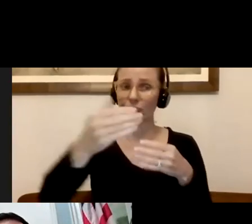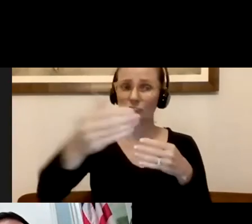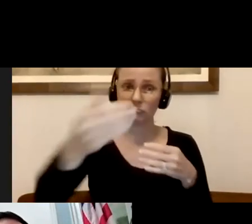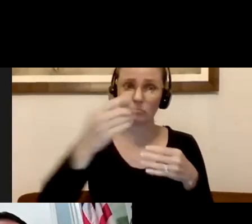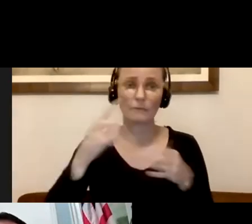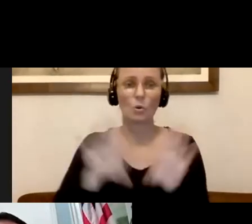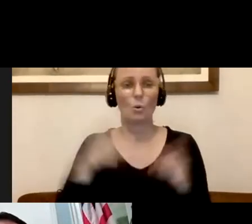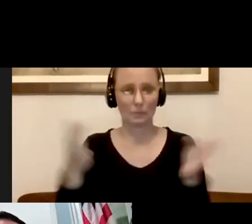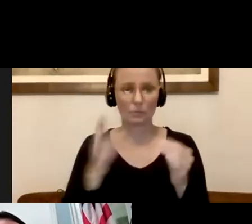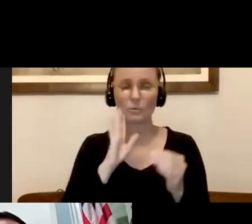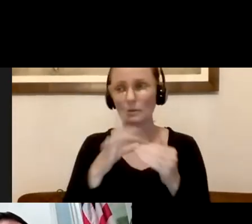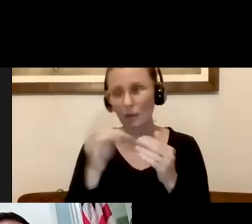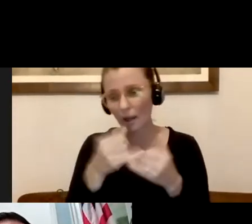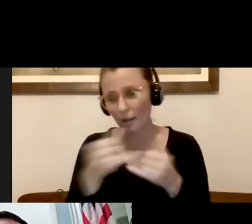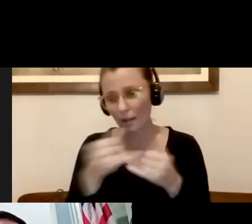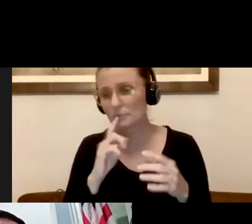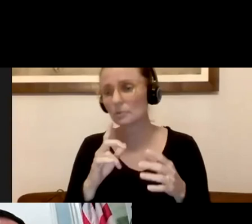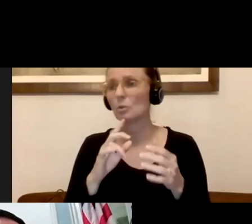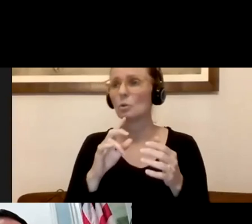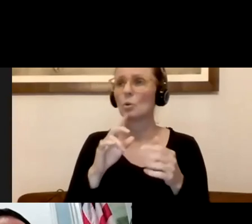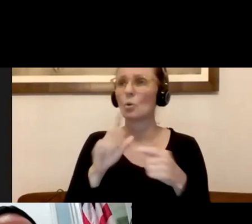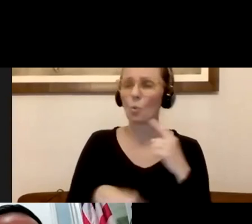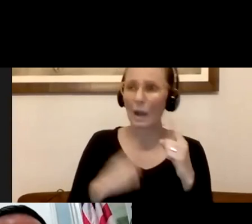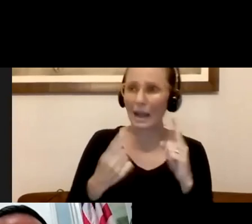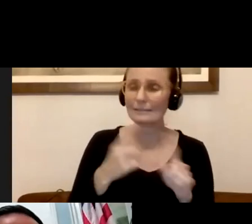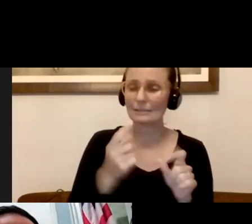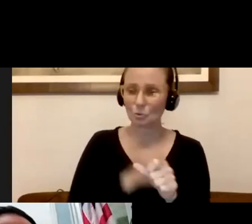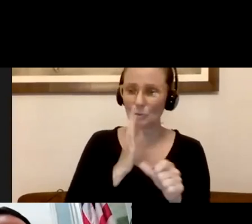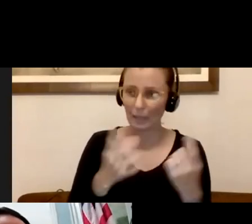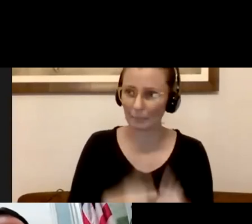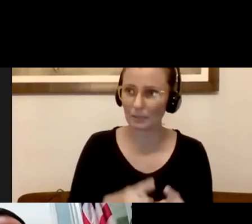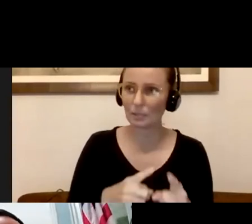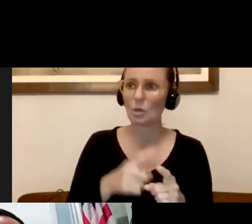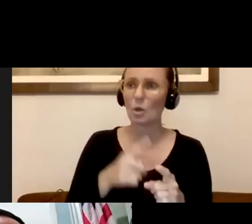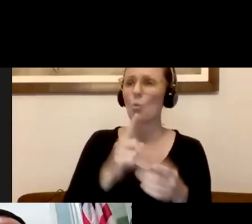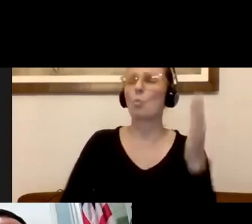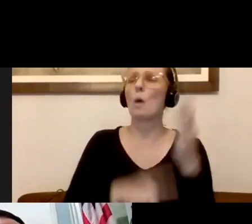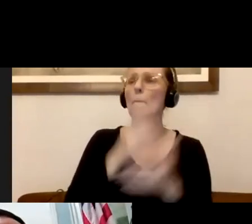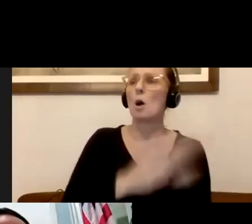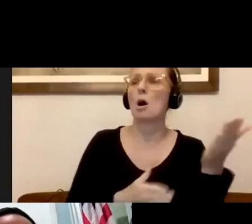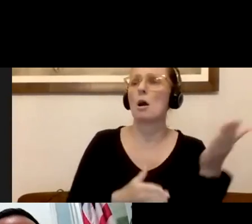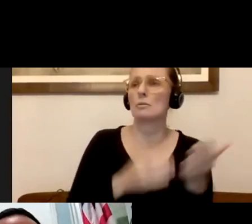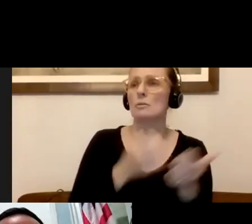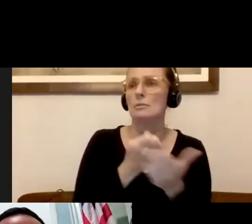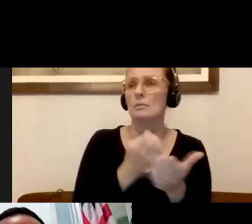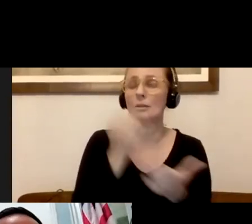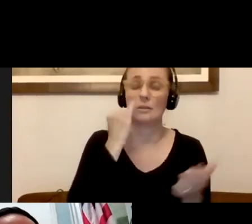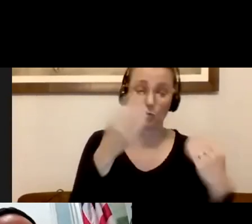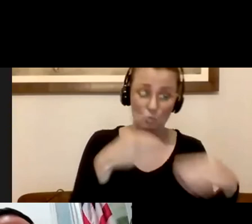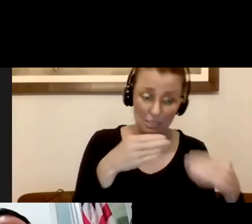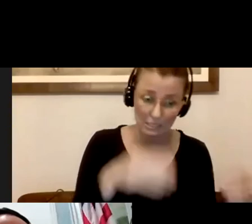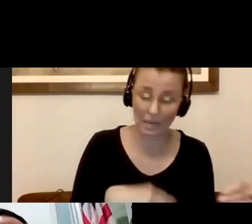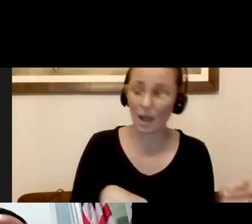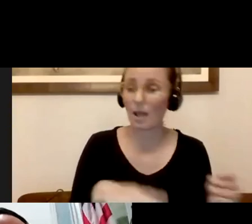and measurements in terms of when each phase will occur and what sectors of the economy, for example, whether it be retail, manufacturing,